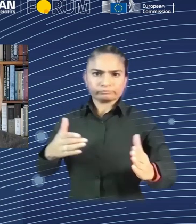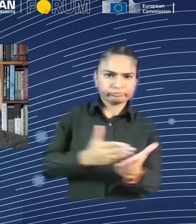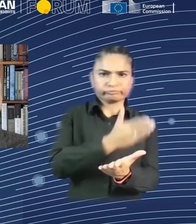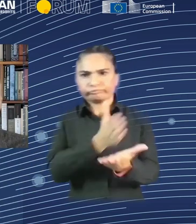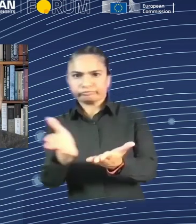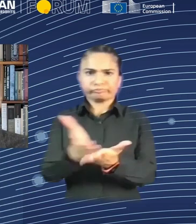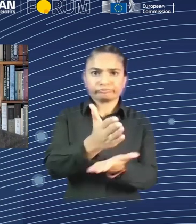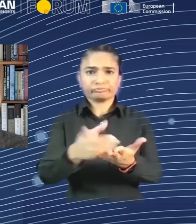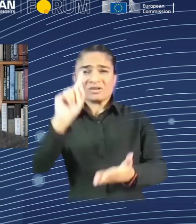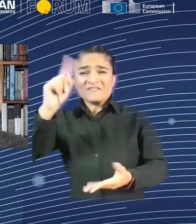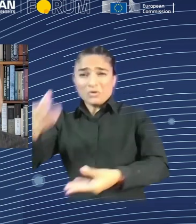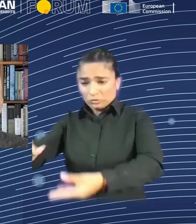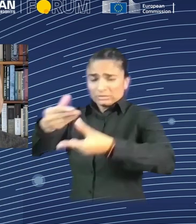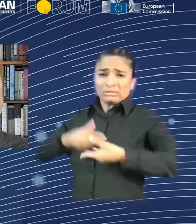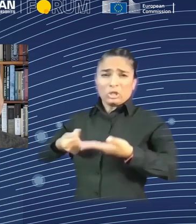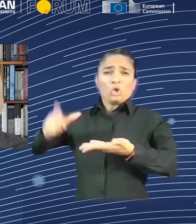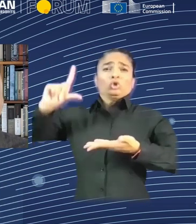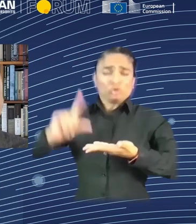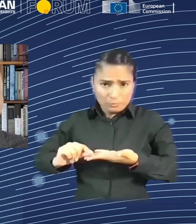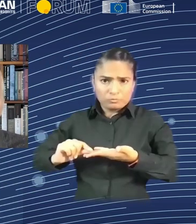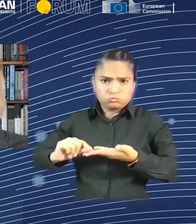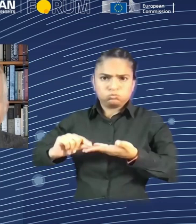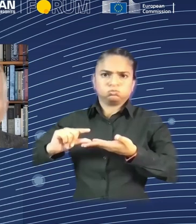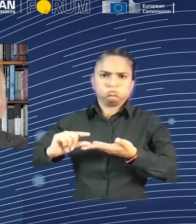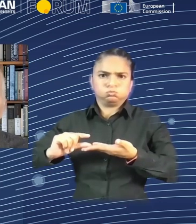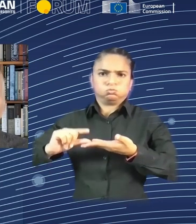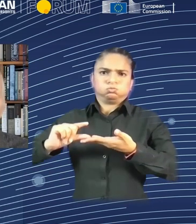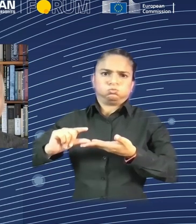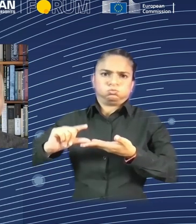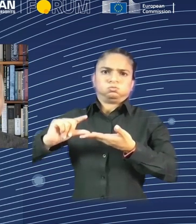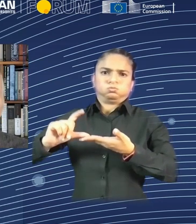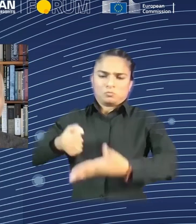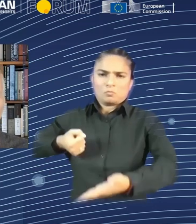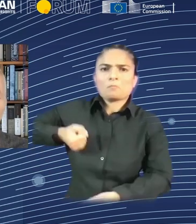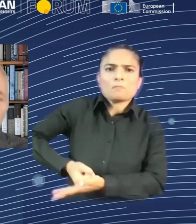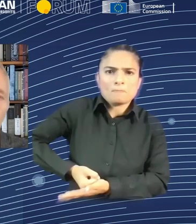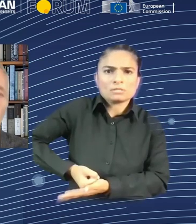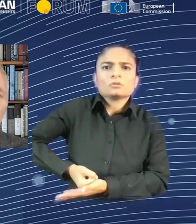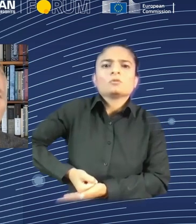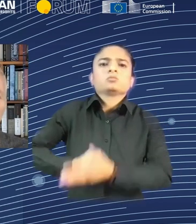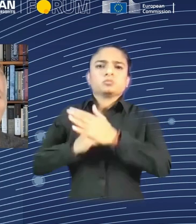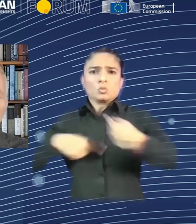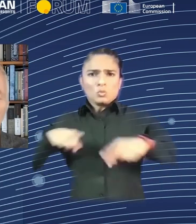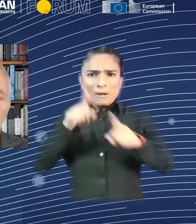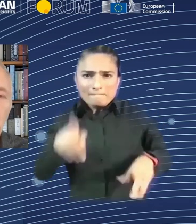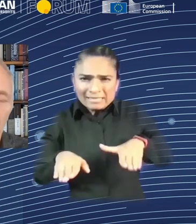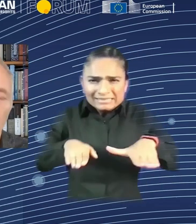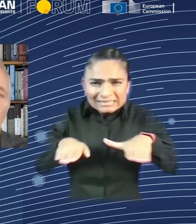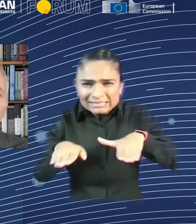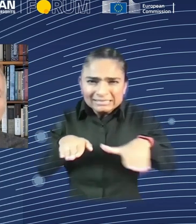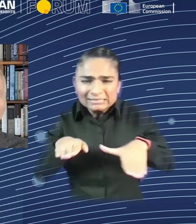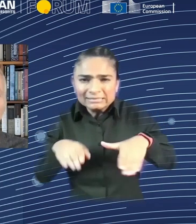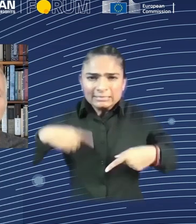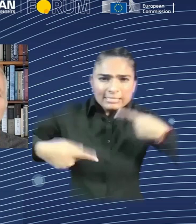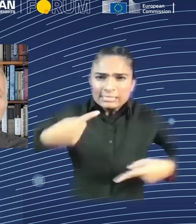this race to the bottom in cost. You know, we did make a decision that we would improve working conditions, that we would share